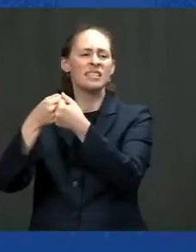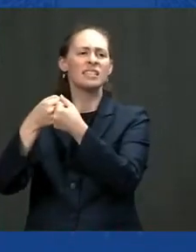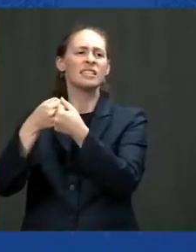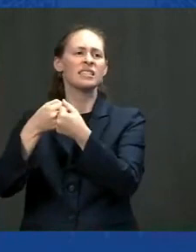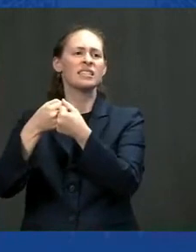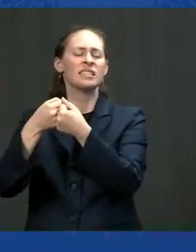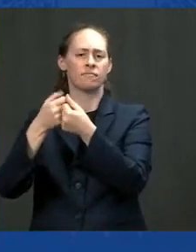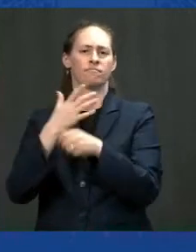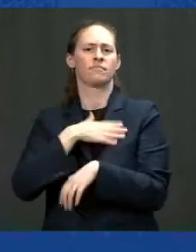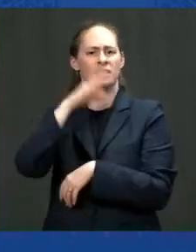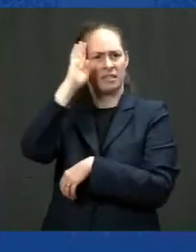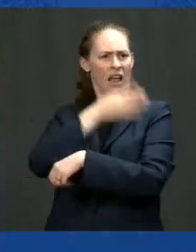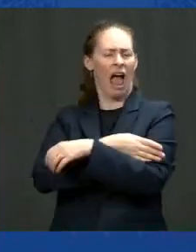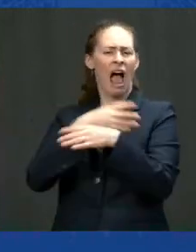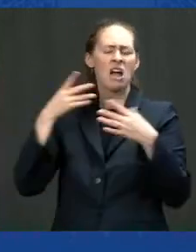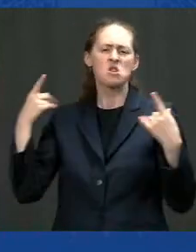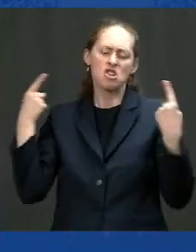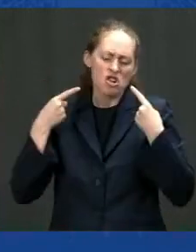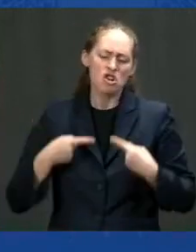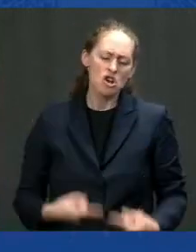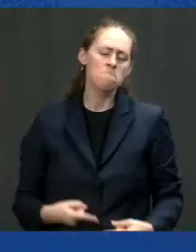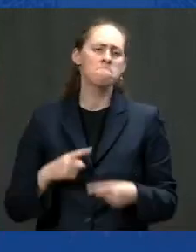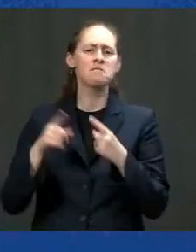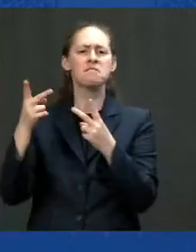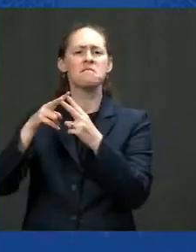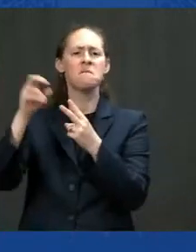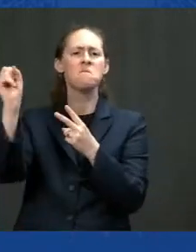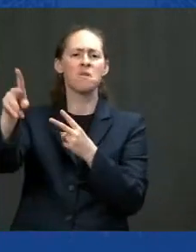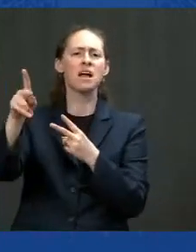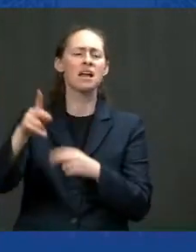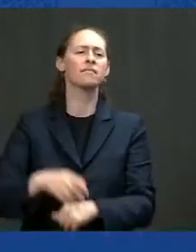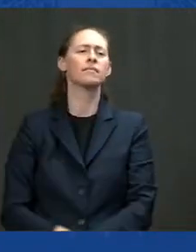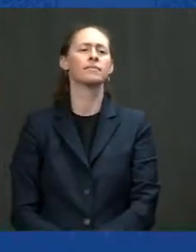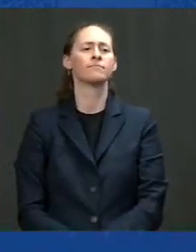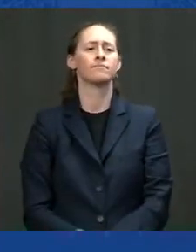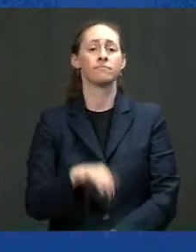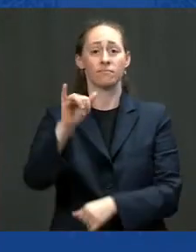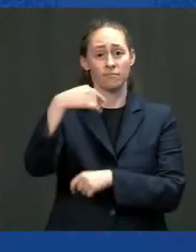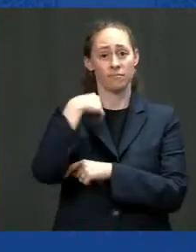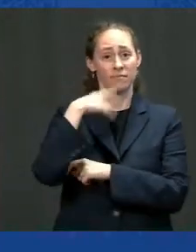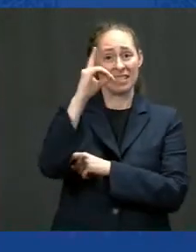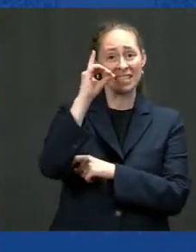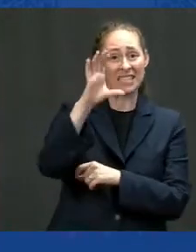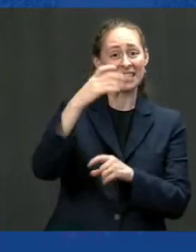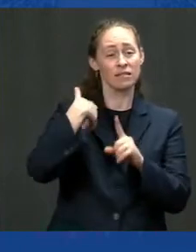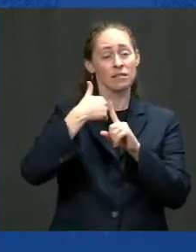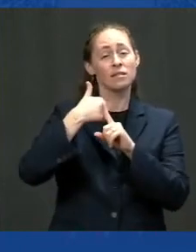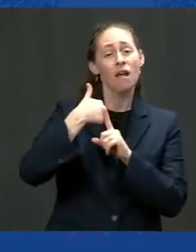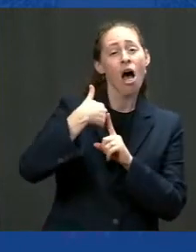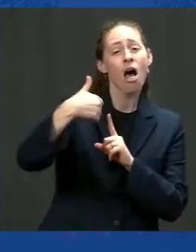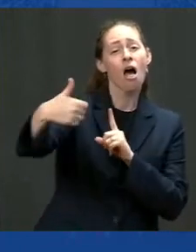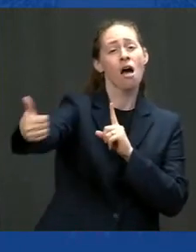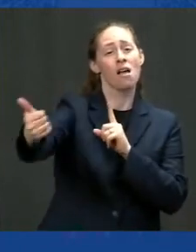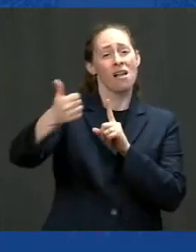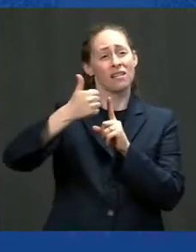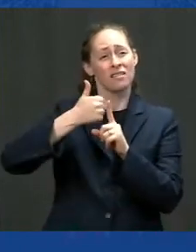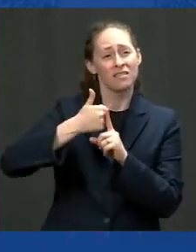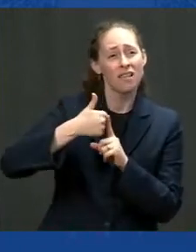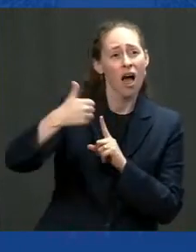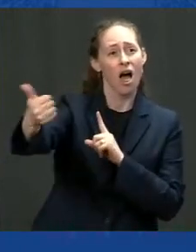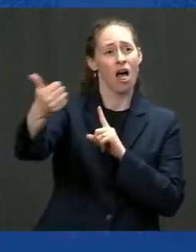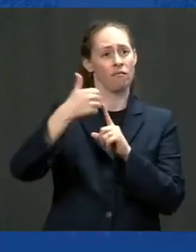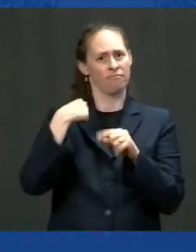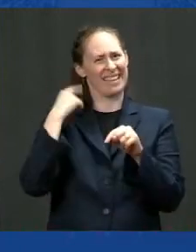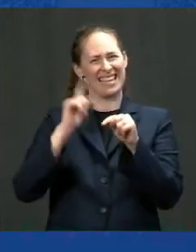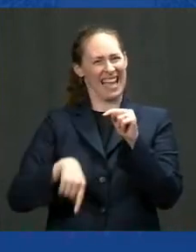i commuted back and forth to washington because i couldn't dare leave and move to washington because they